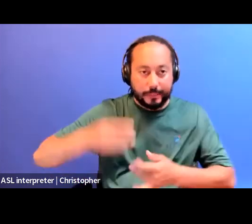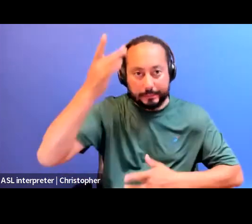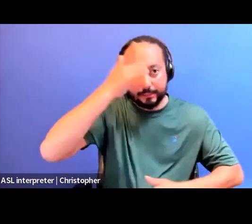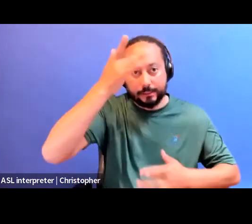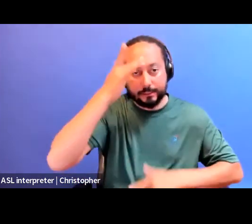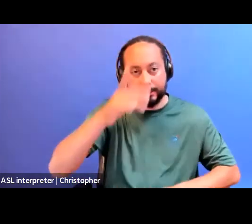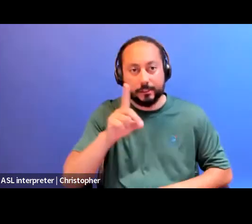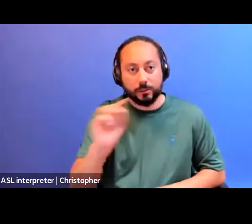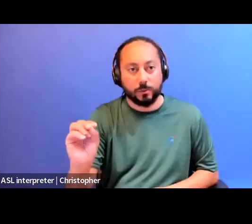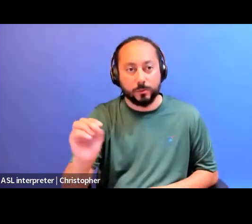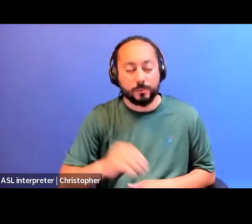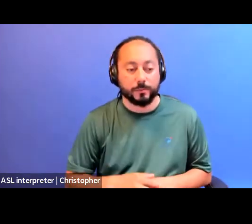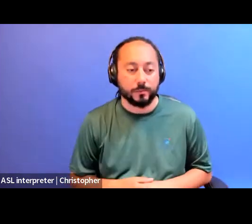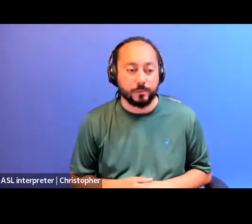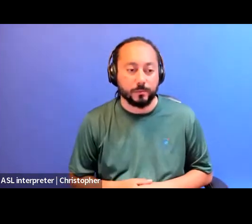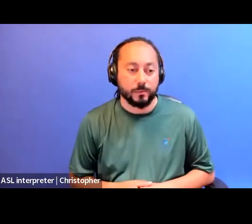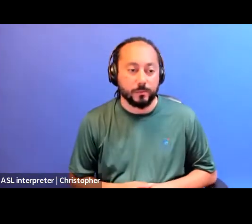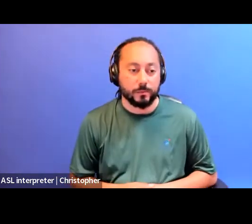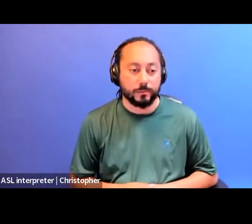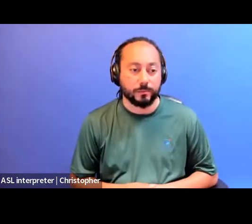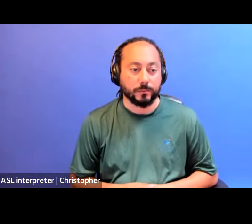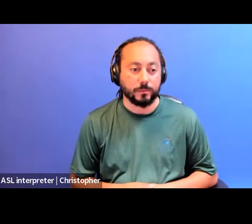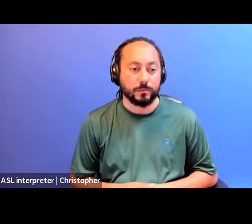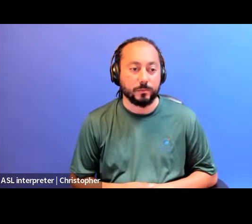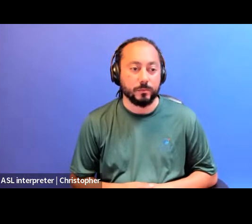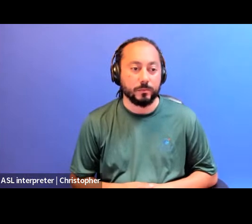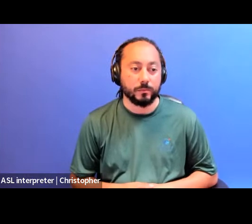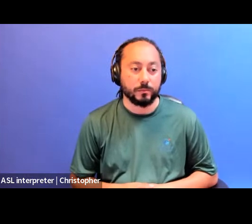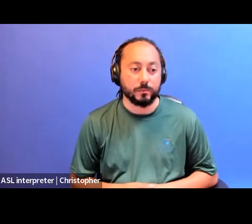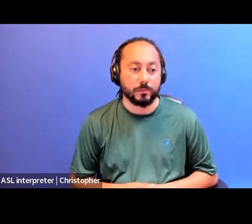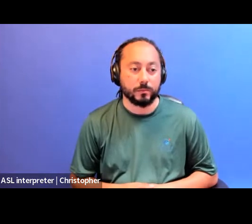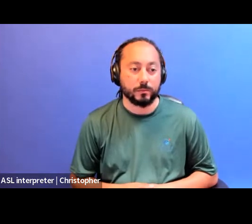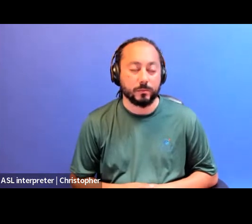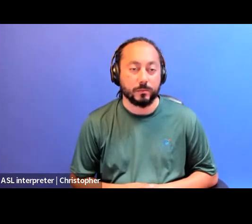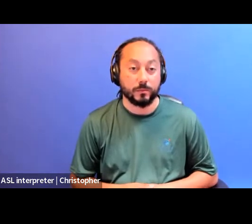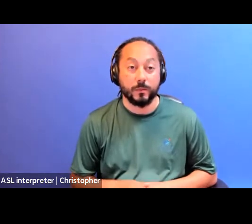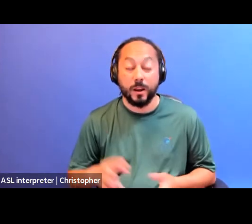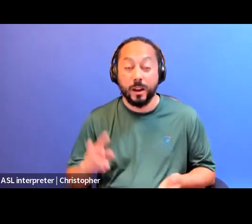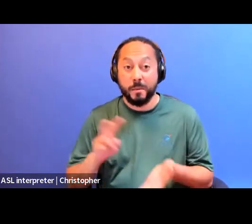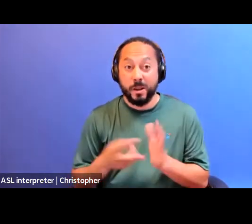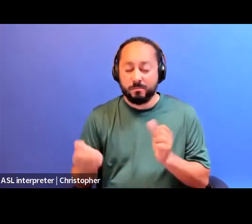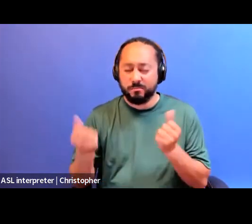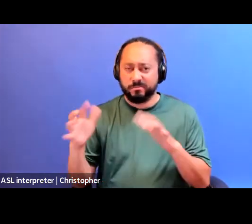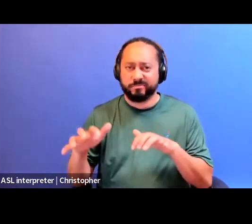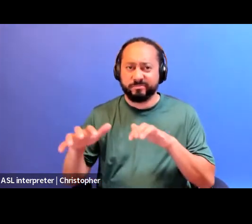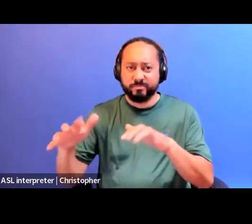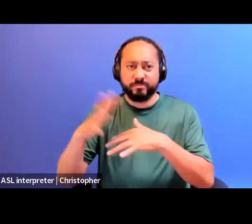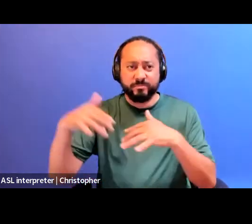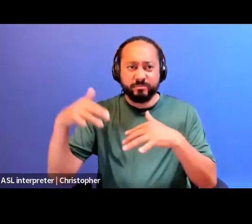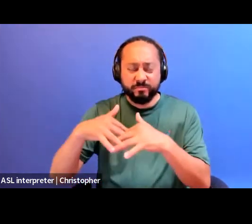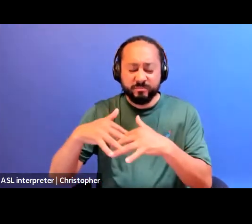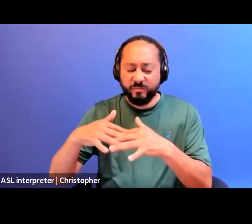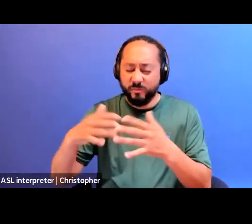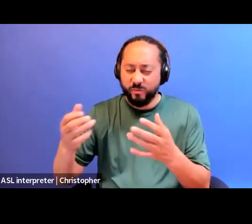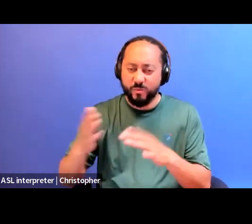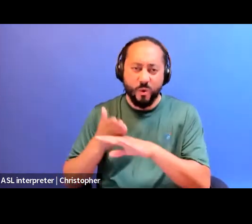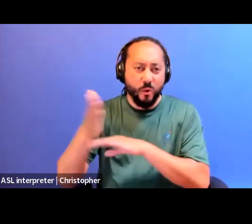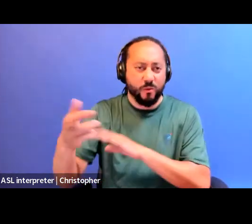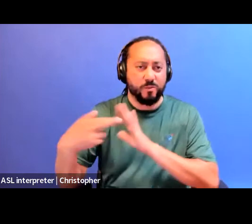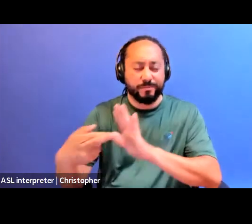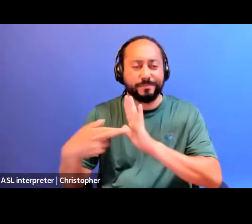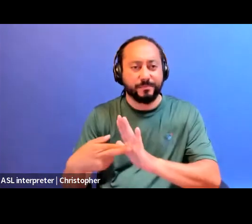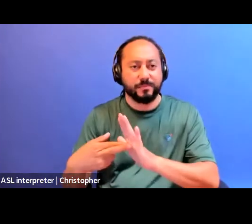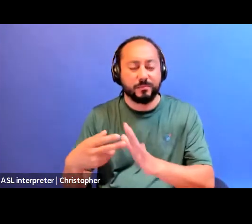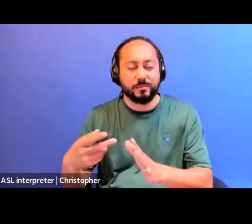we find that overrepresentation in so many different areas within society, you know, we're at the